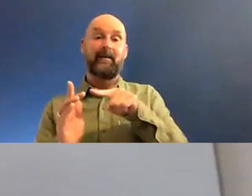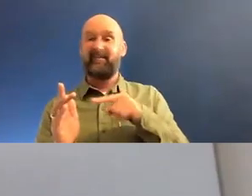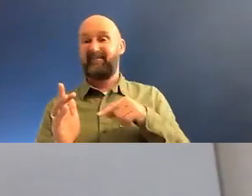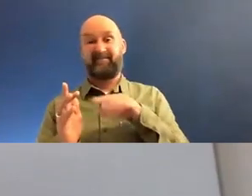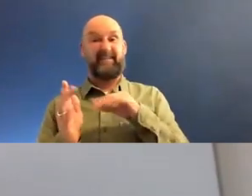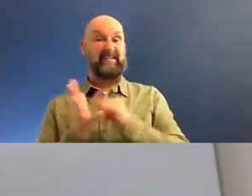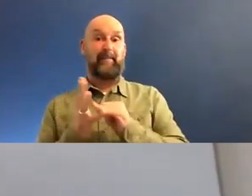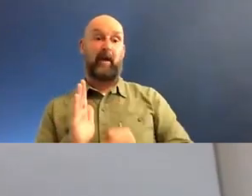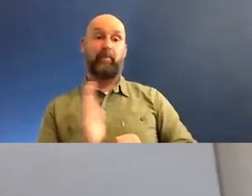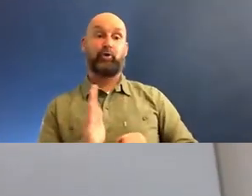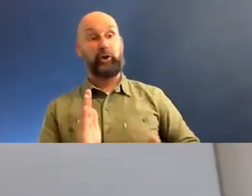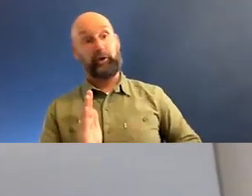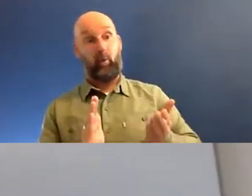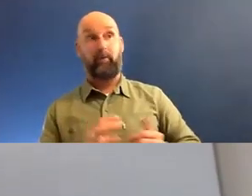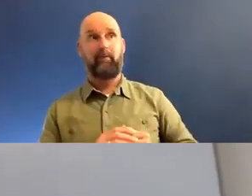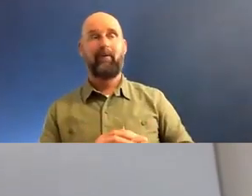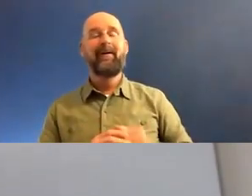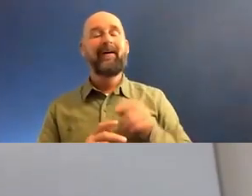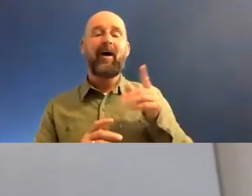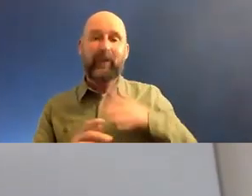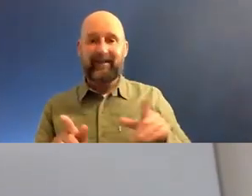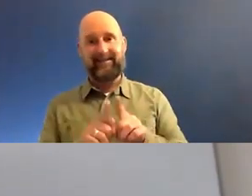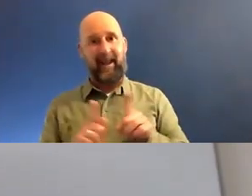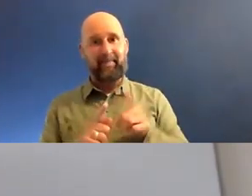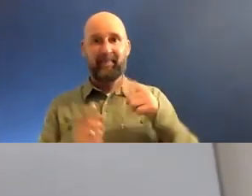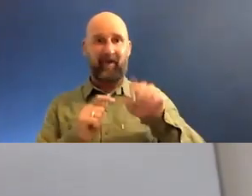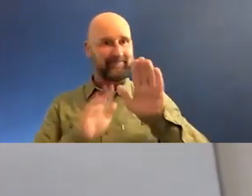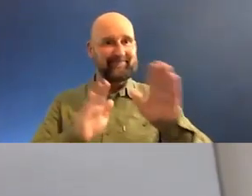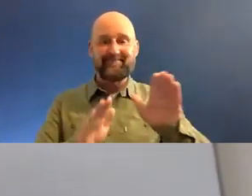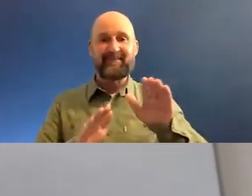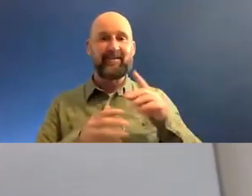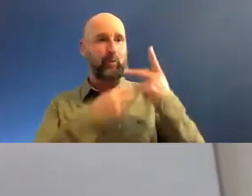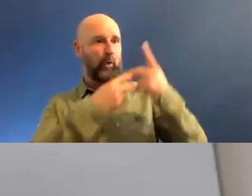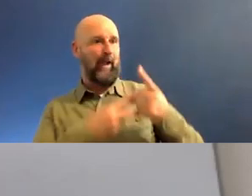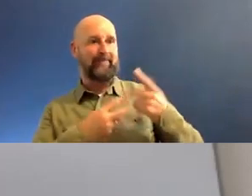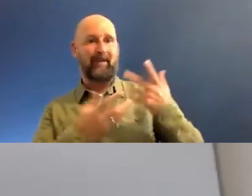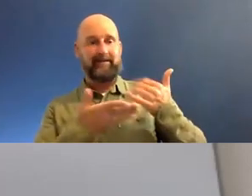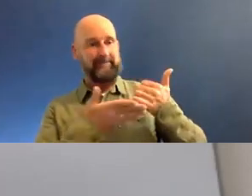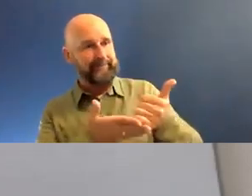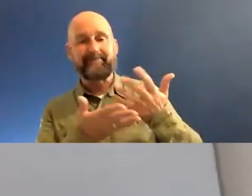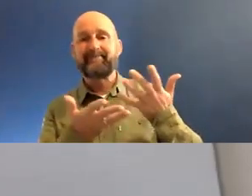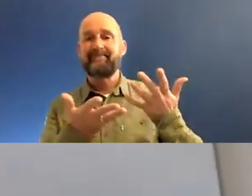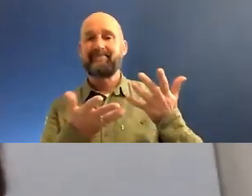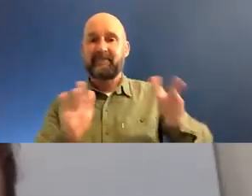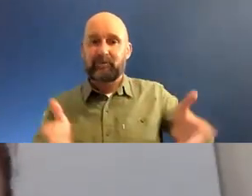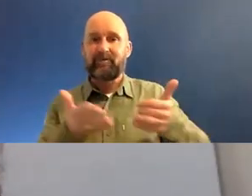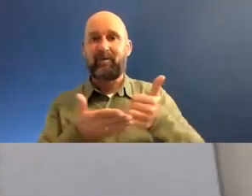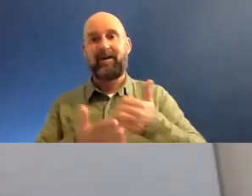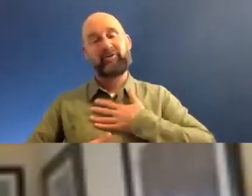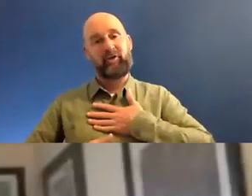right path. Like everyone needs that. Everyone needs to feel like there's someone rooting for your journey. Um, so yes, sorry.